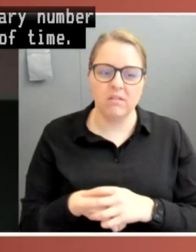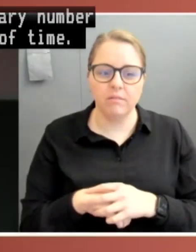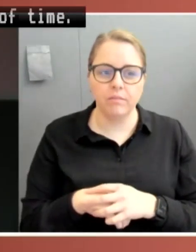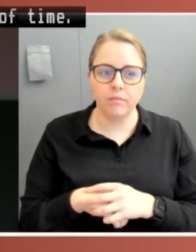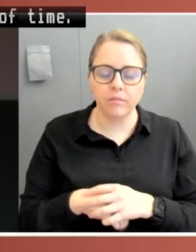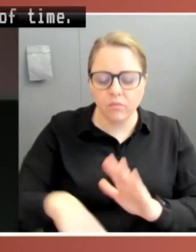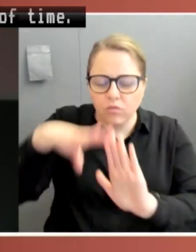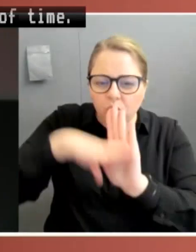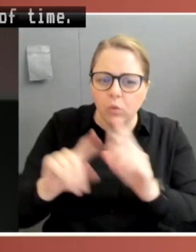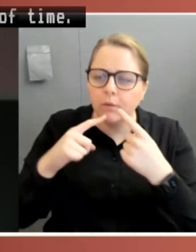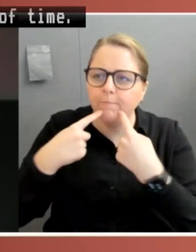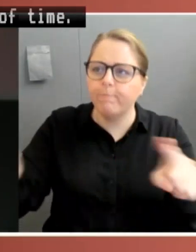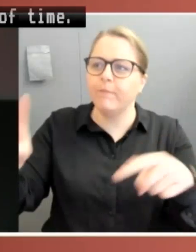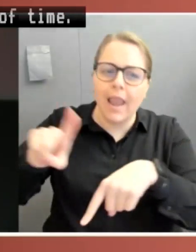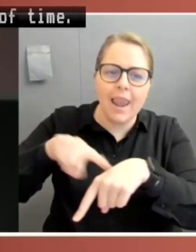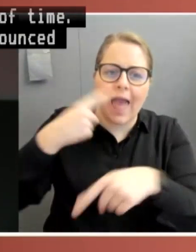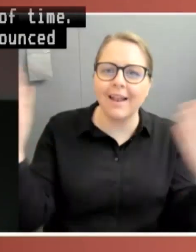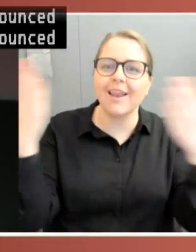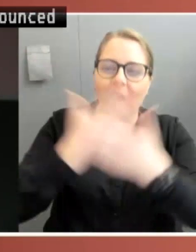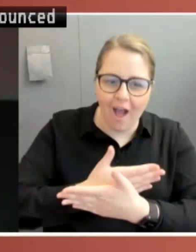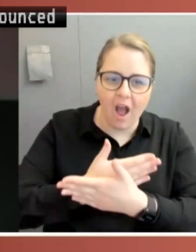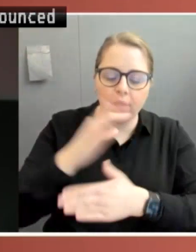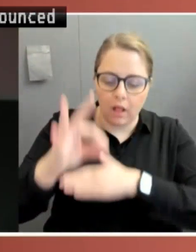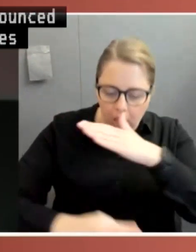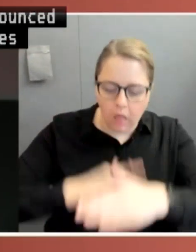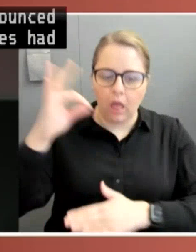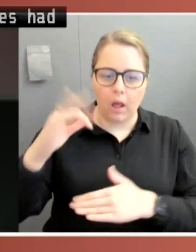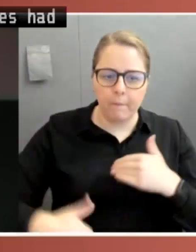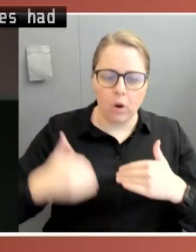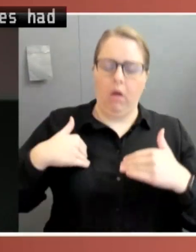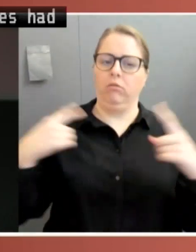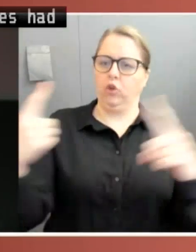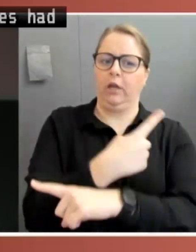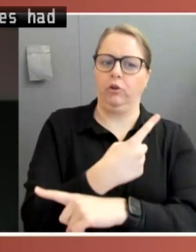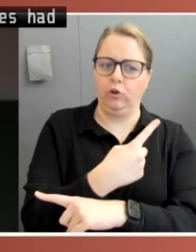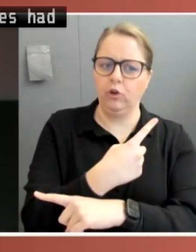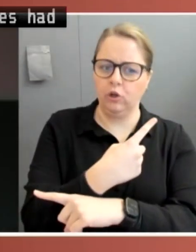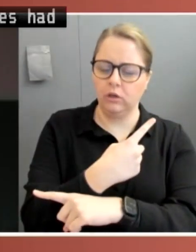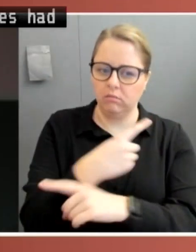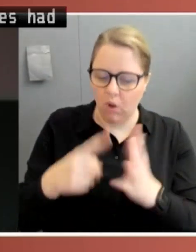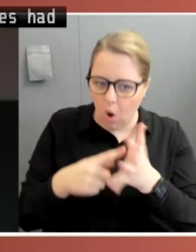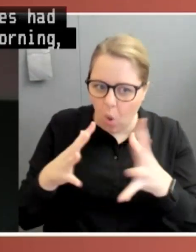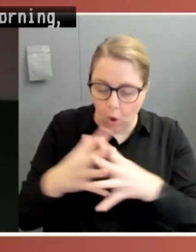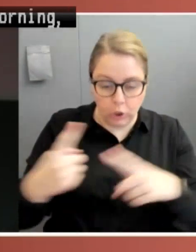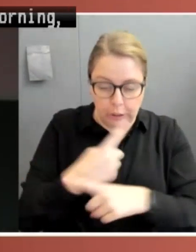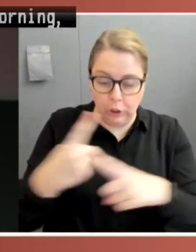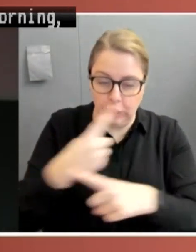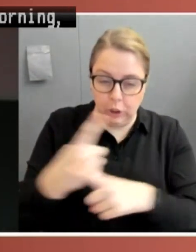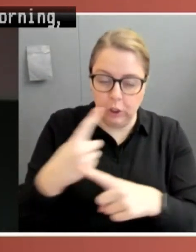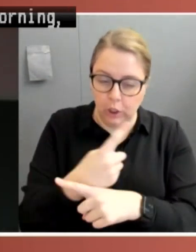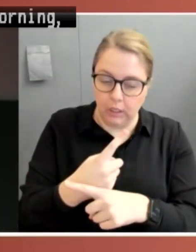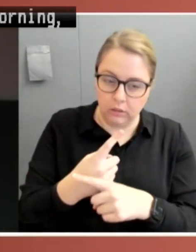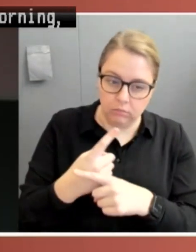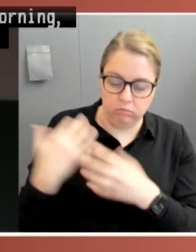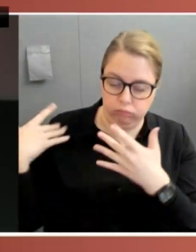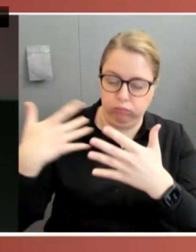and sometimes had been changed by the next morning. Such was the rapid pace of law making by the executive. The volume was